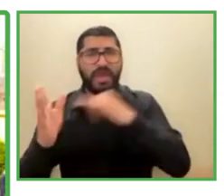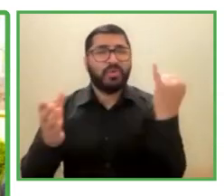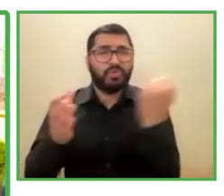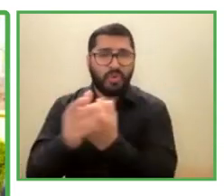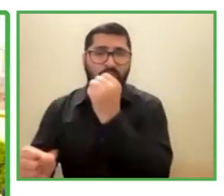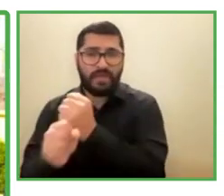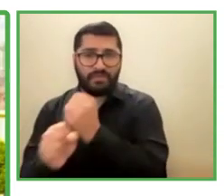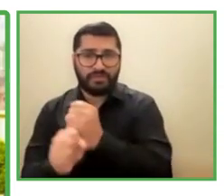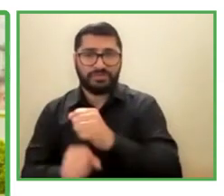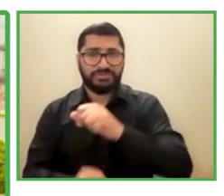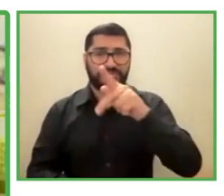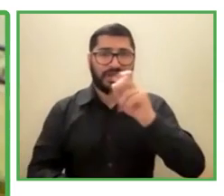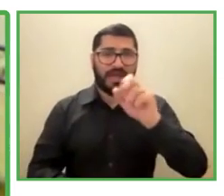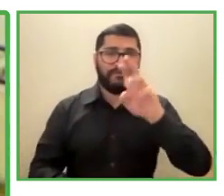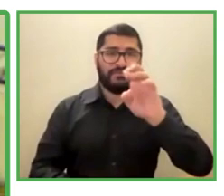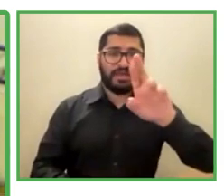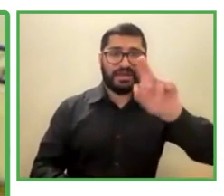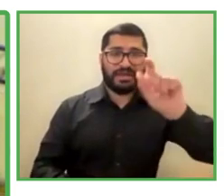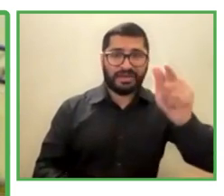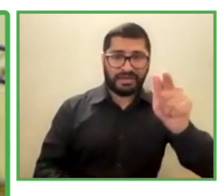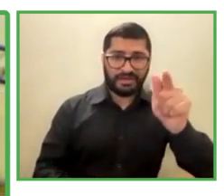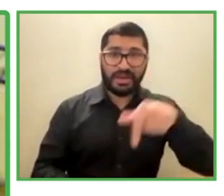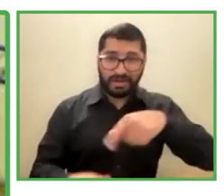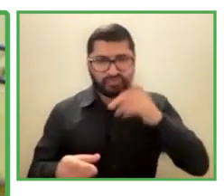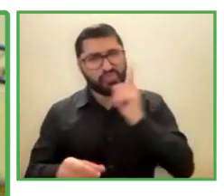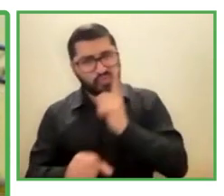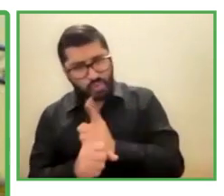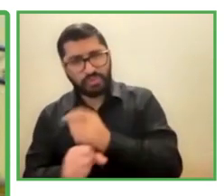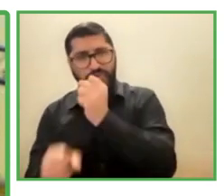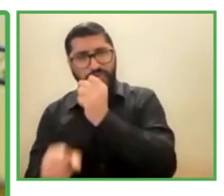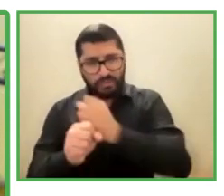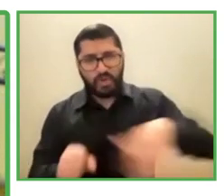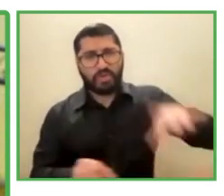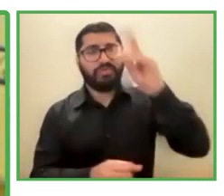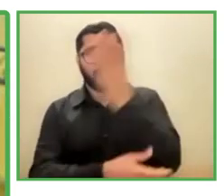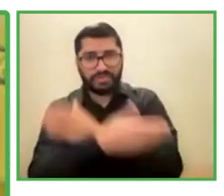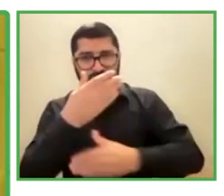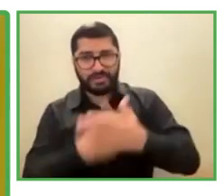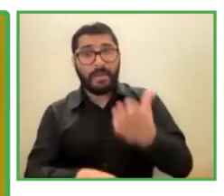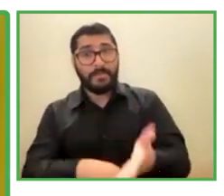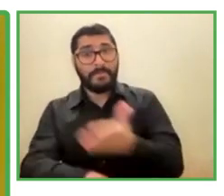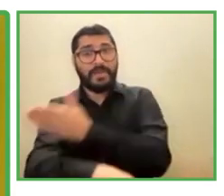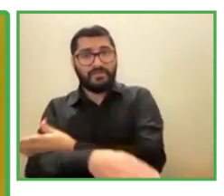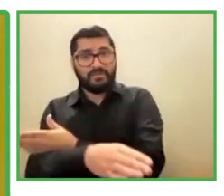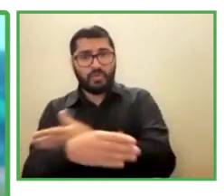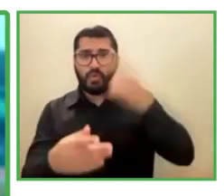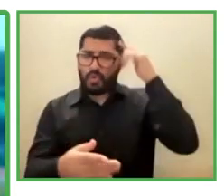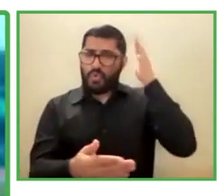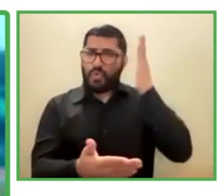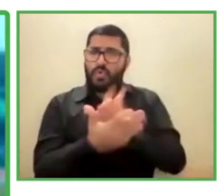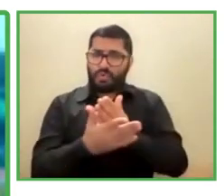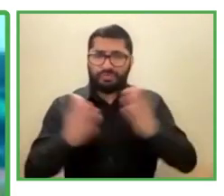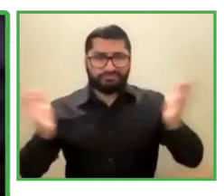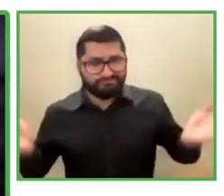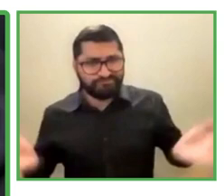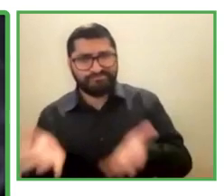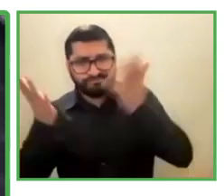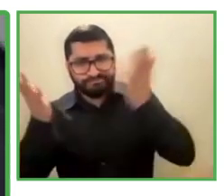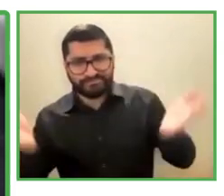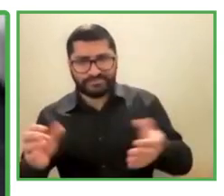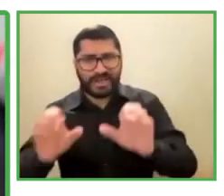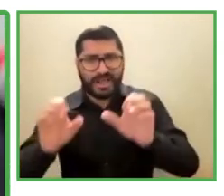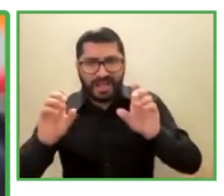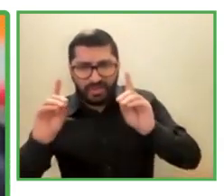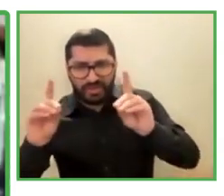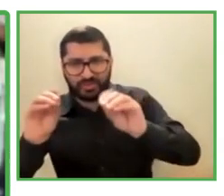And the truth to work with people with disability or youth with disability was challenging. We provide them training to improve their employability.